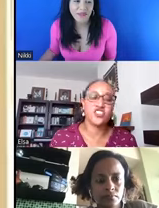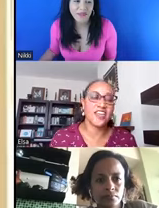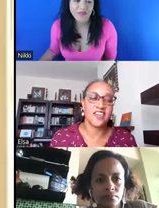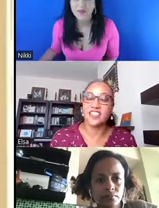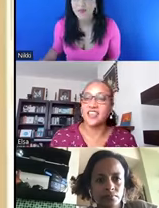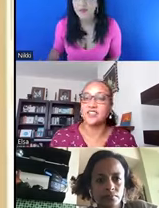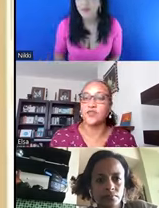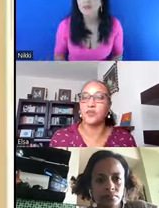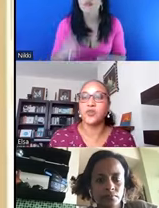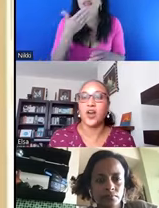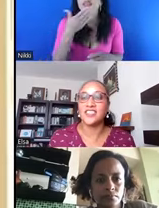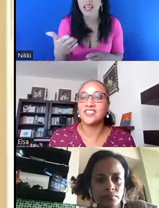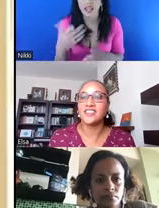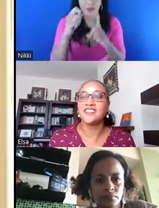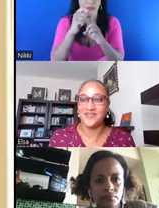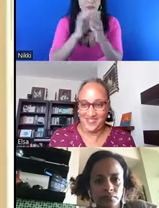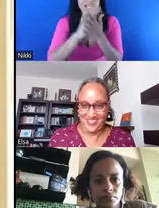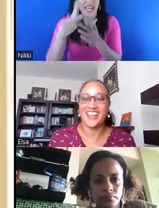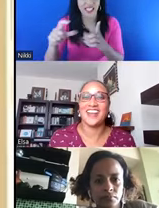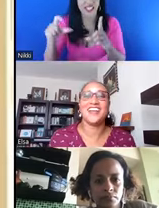PhD in gender studies from SOAS.